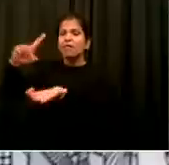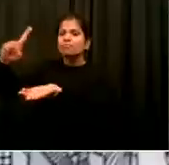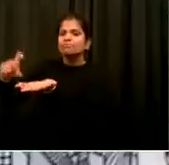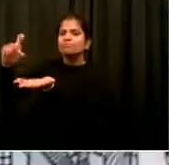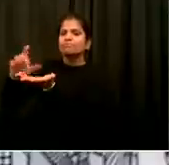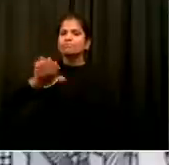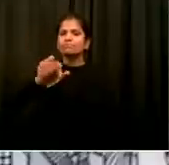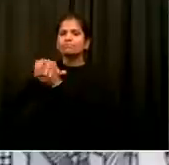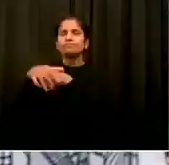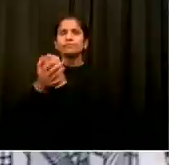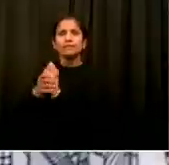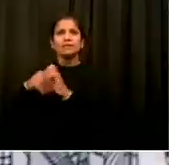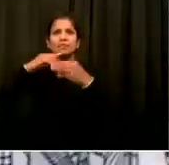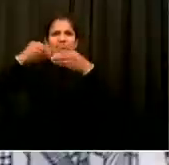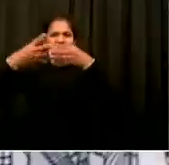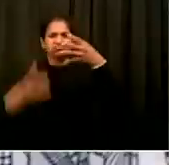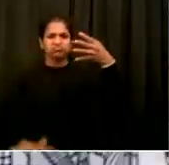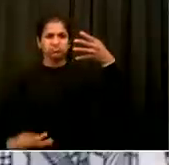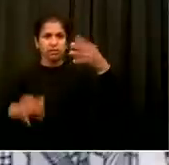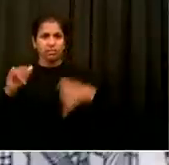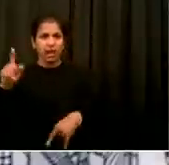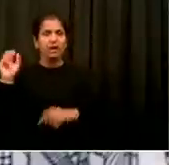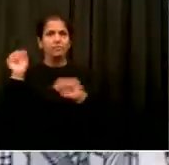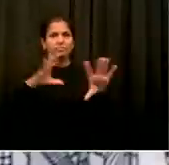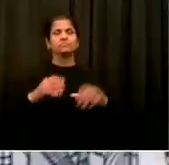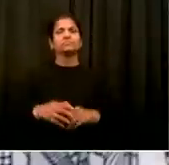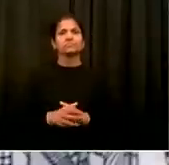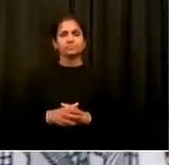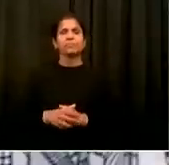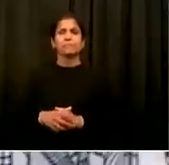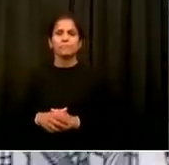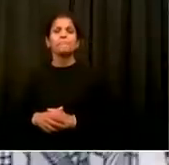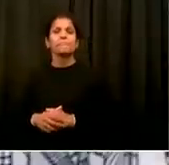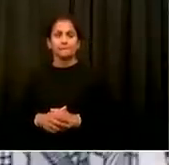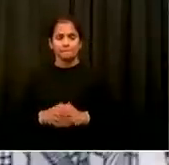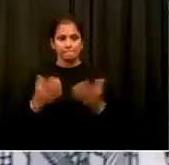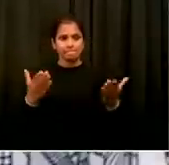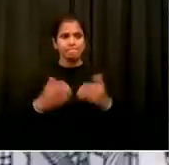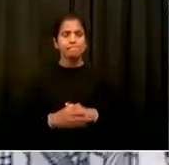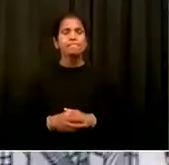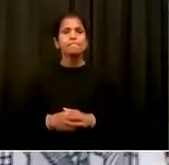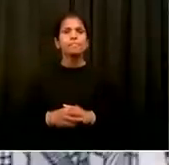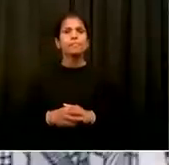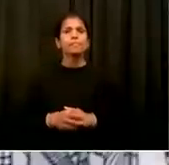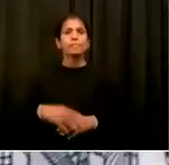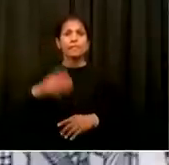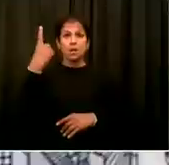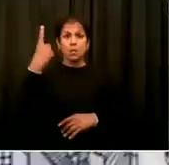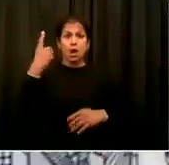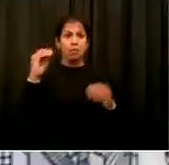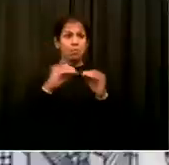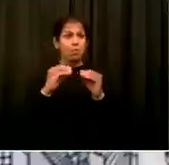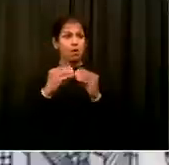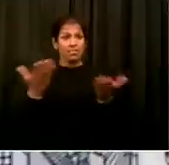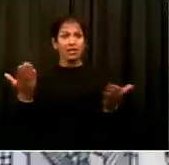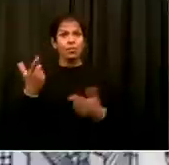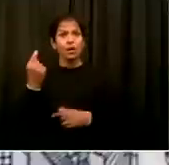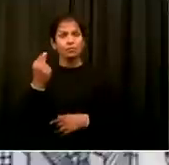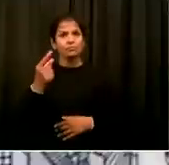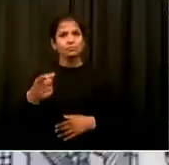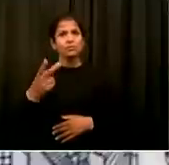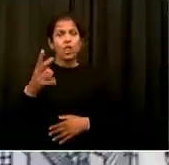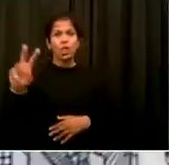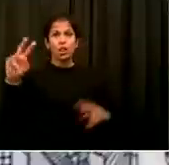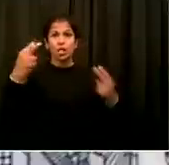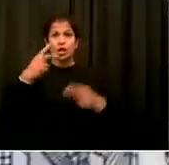crisis together. One last thing before indicators. Today I'm wearing a purple tie and I'm doing that for a